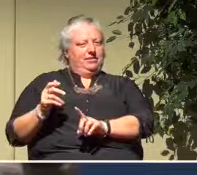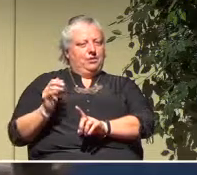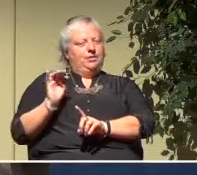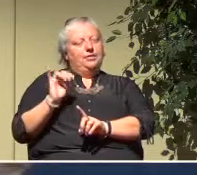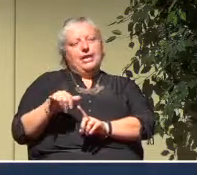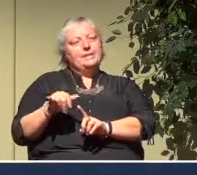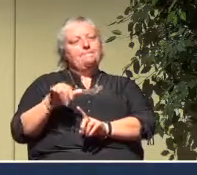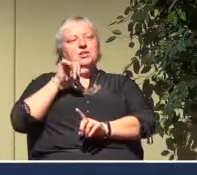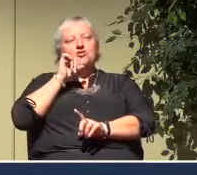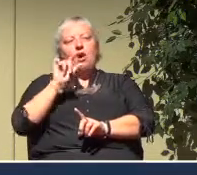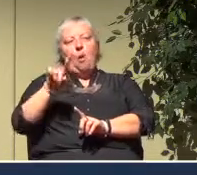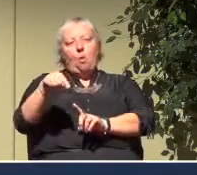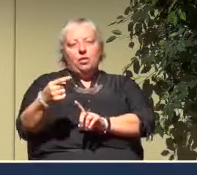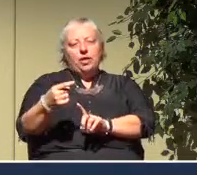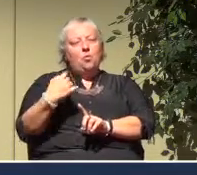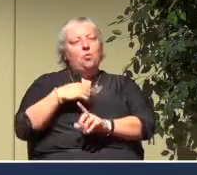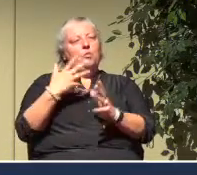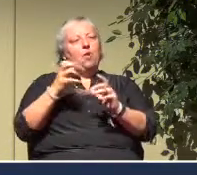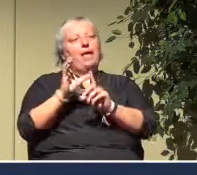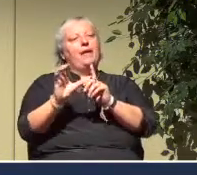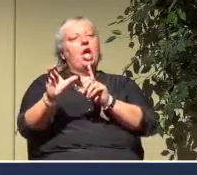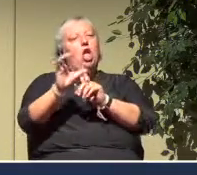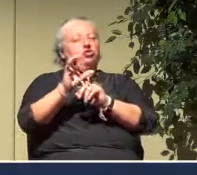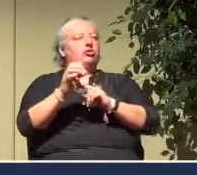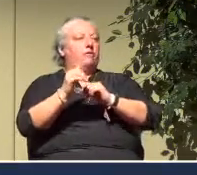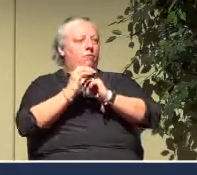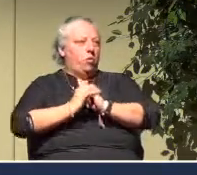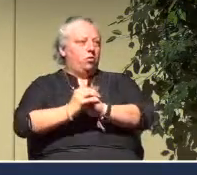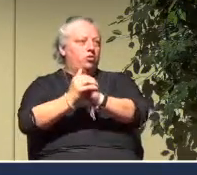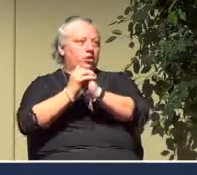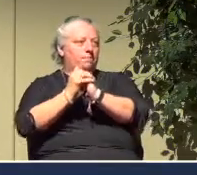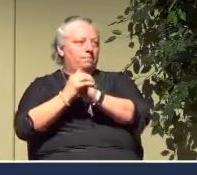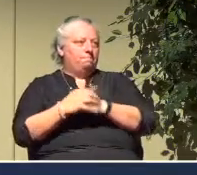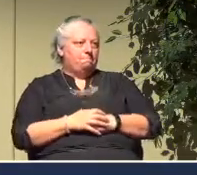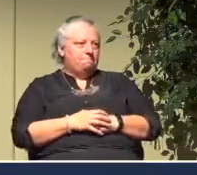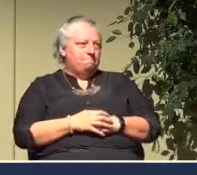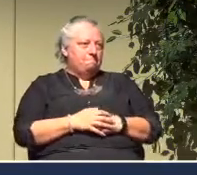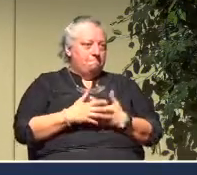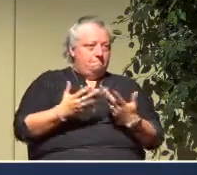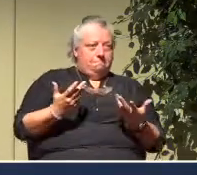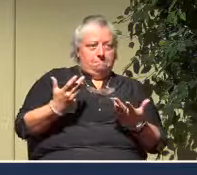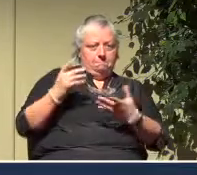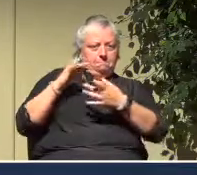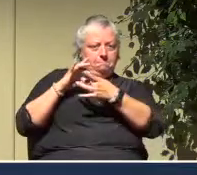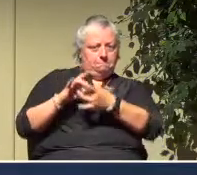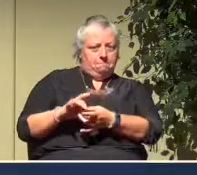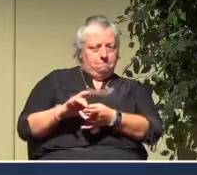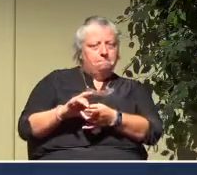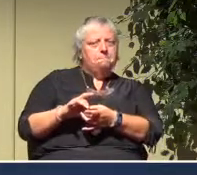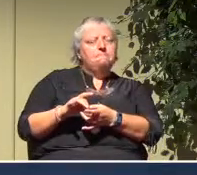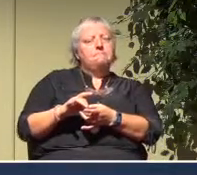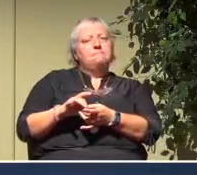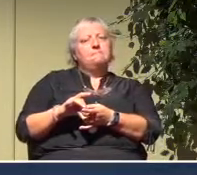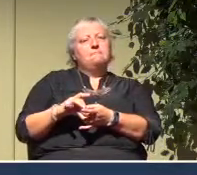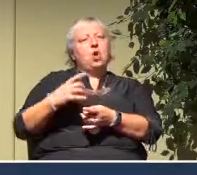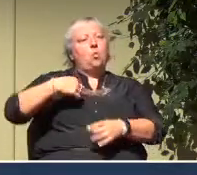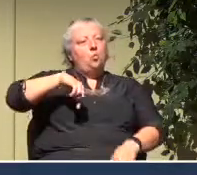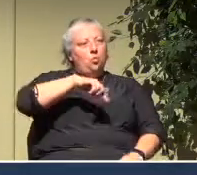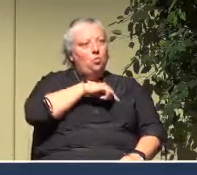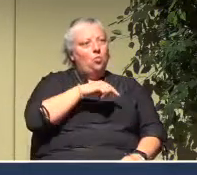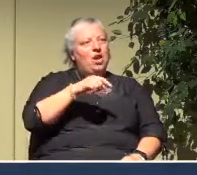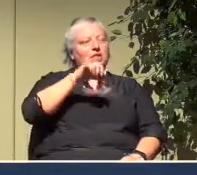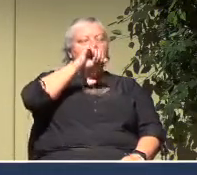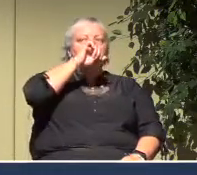culture of worship. And one of the things that I want to say about us is that we have a